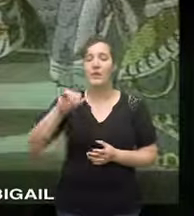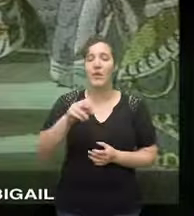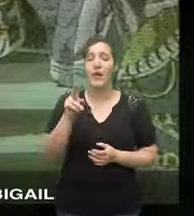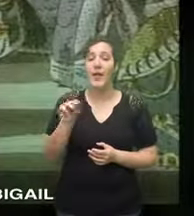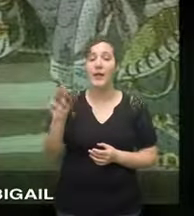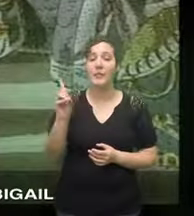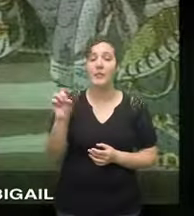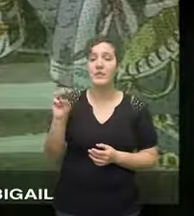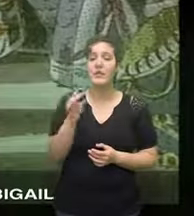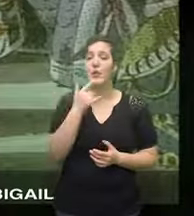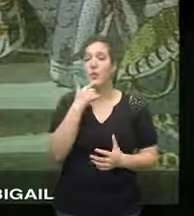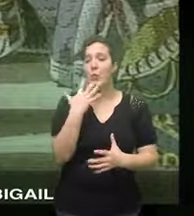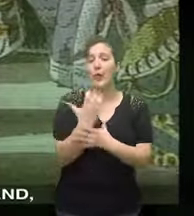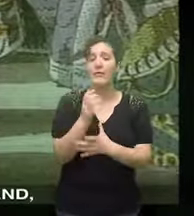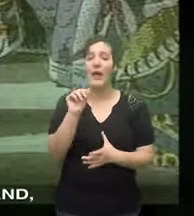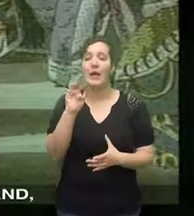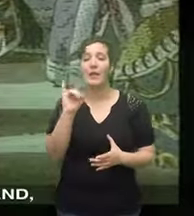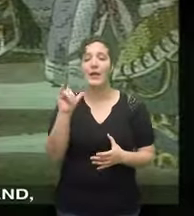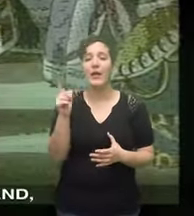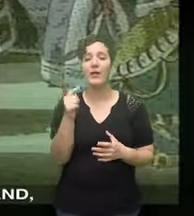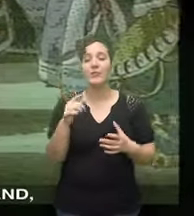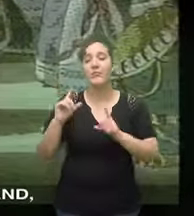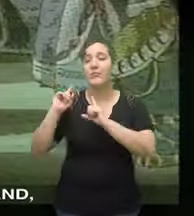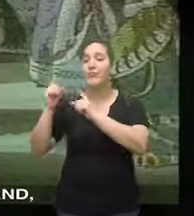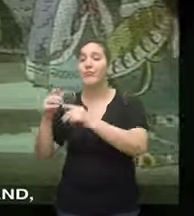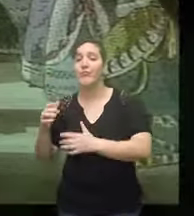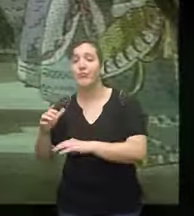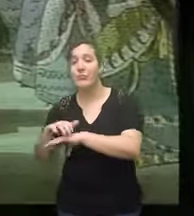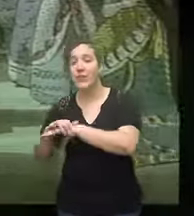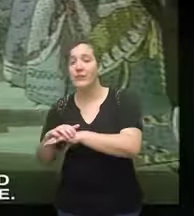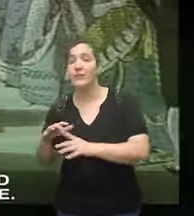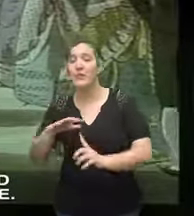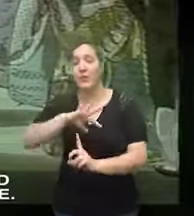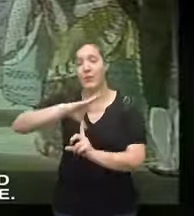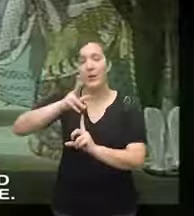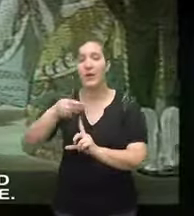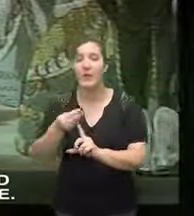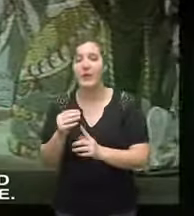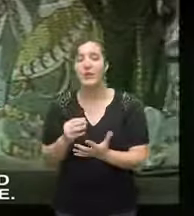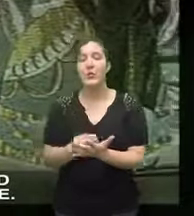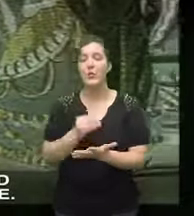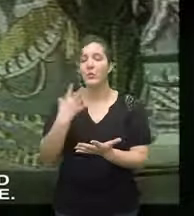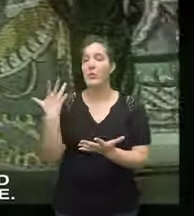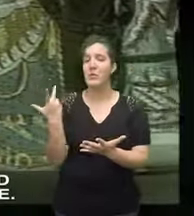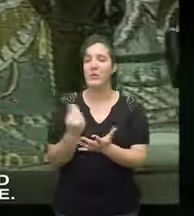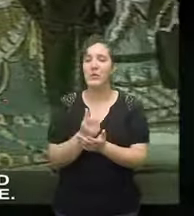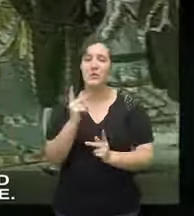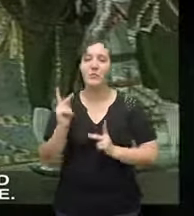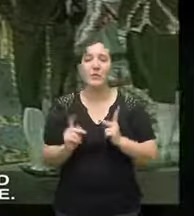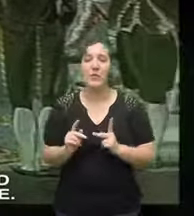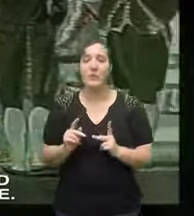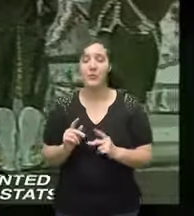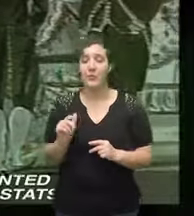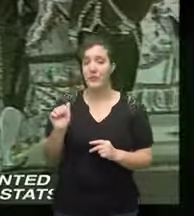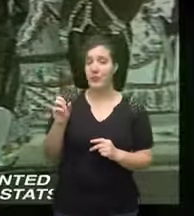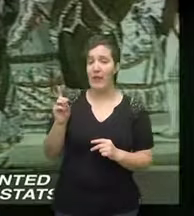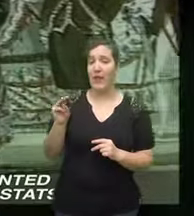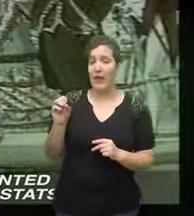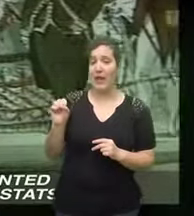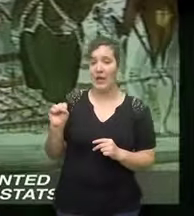John Adams and his wife Abigail find themselves in England surrounded by a world of wealth and privilege